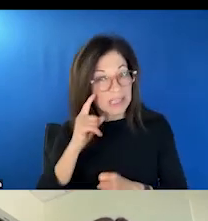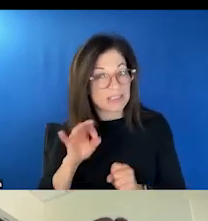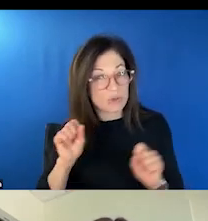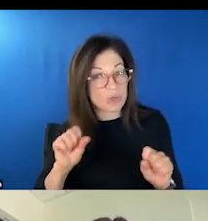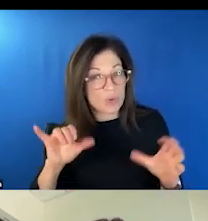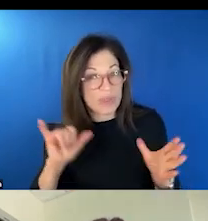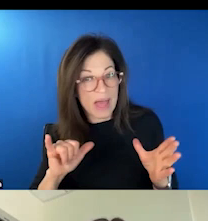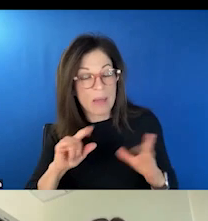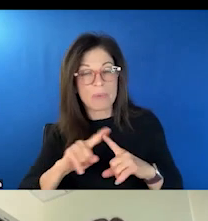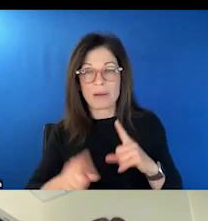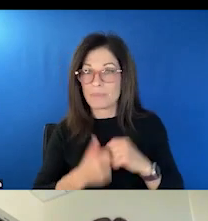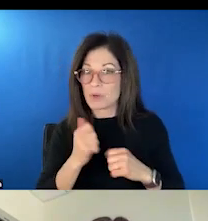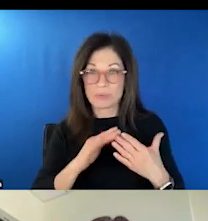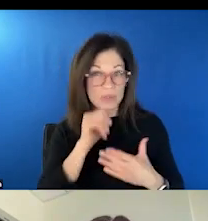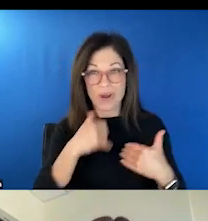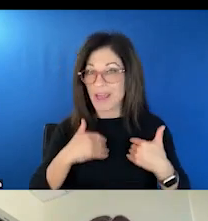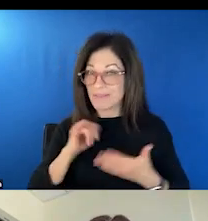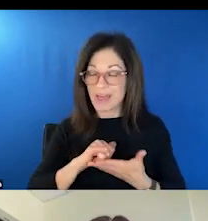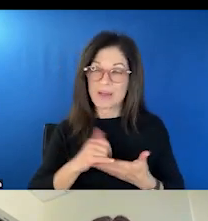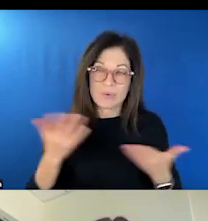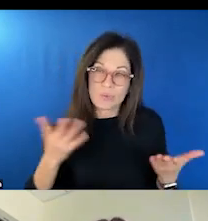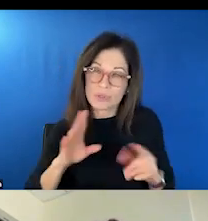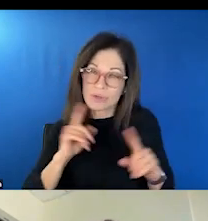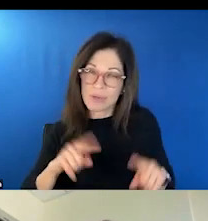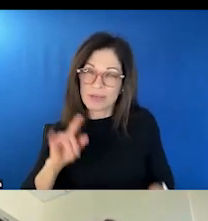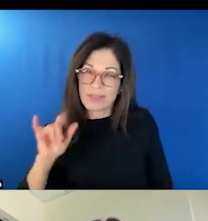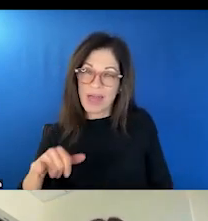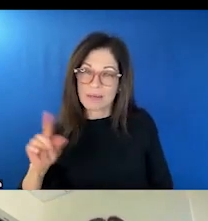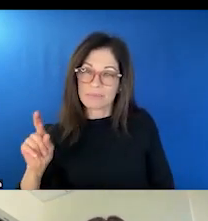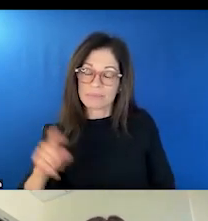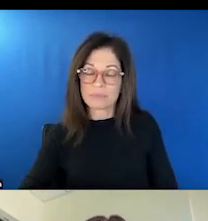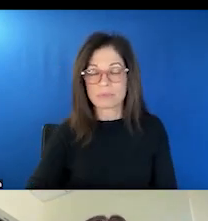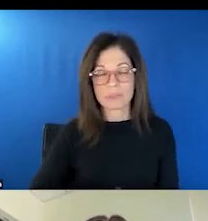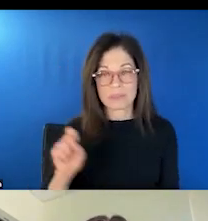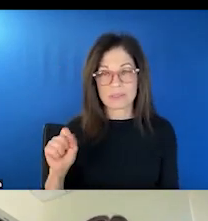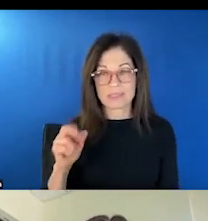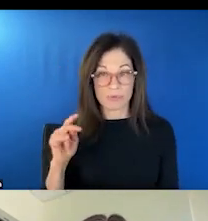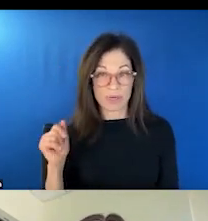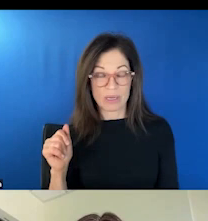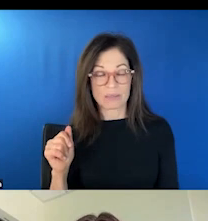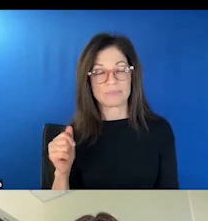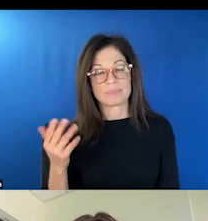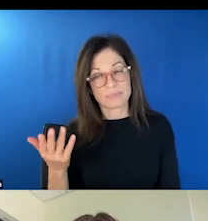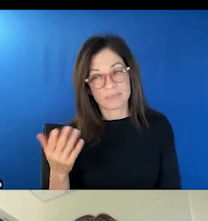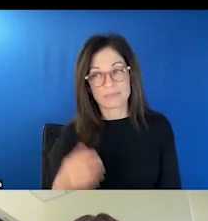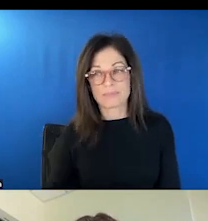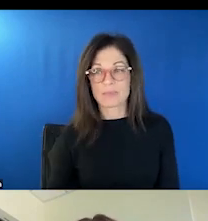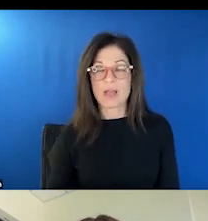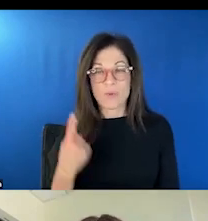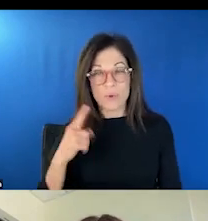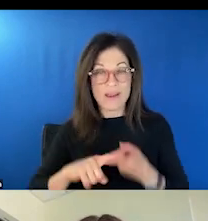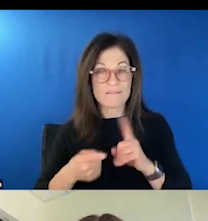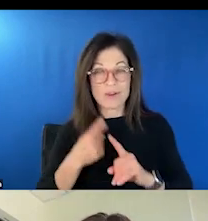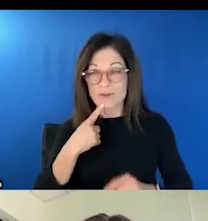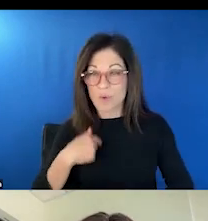communities don't have it. What's your reaction to that? I mean, some communities, as a friend of mine has informed me, don't even